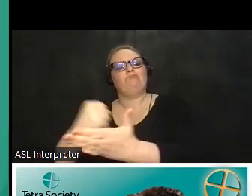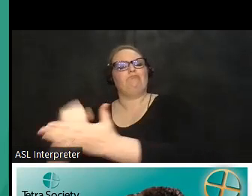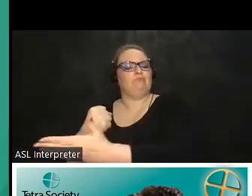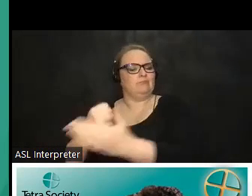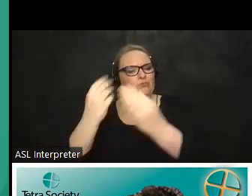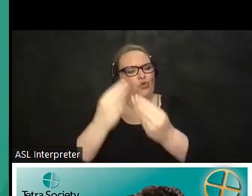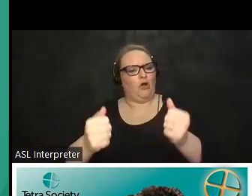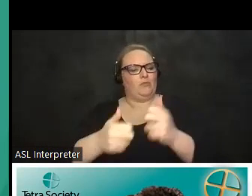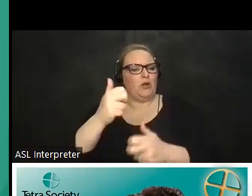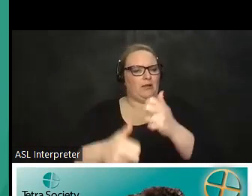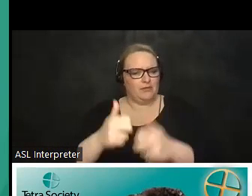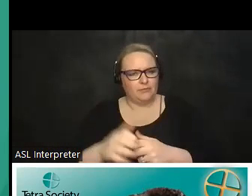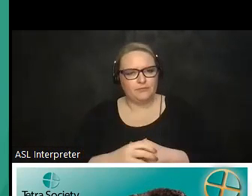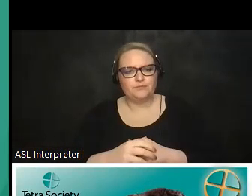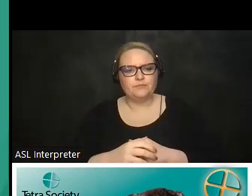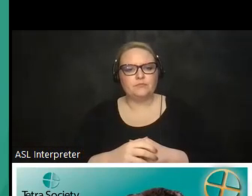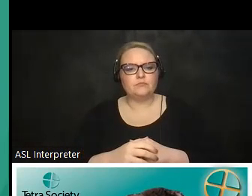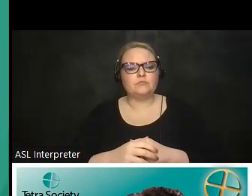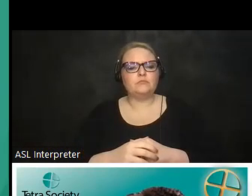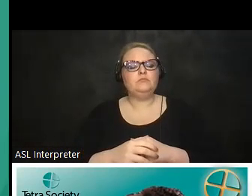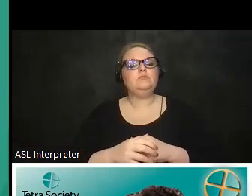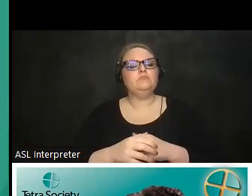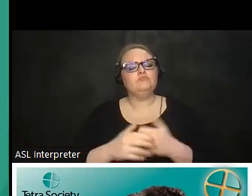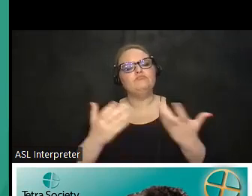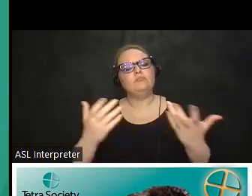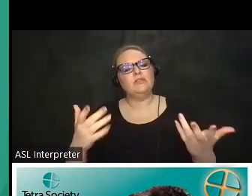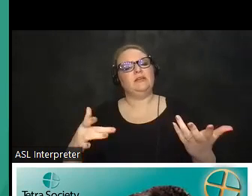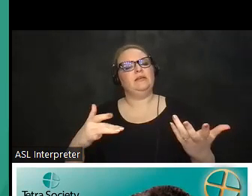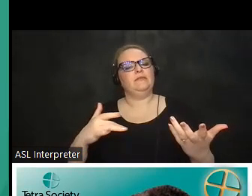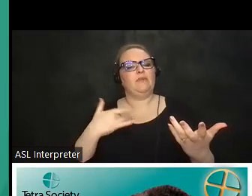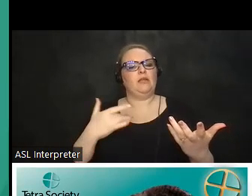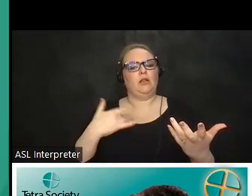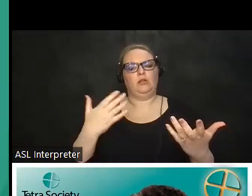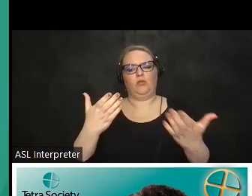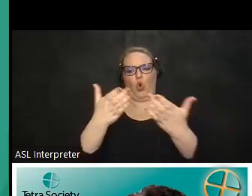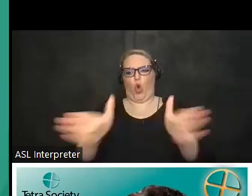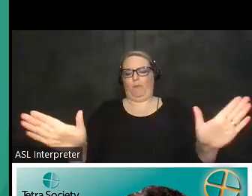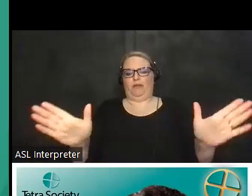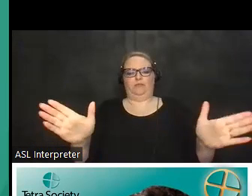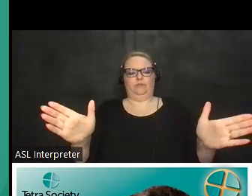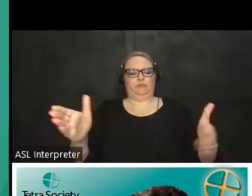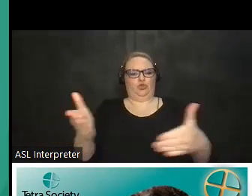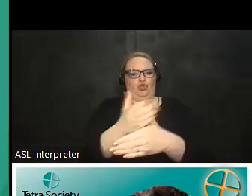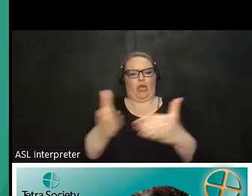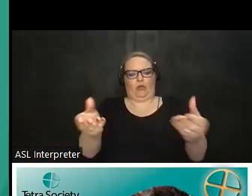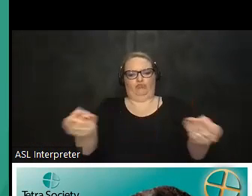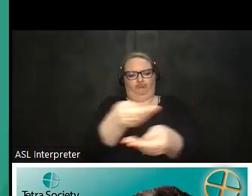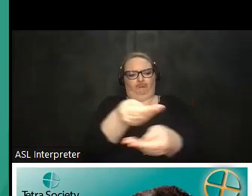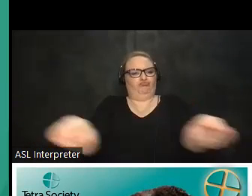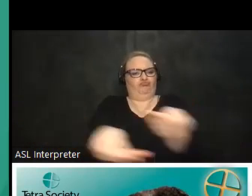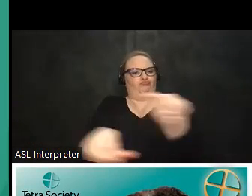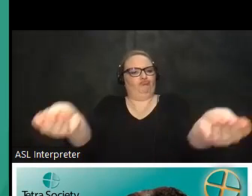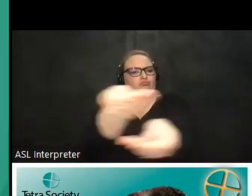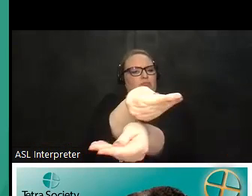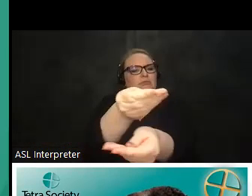problem um so we have kind of this like open source mentality and we share a database amongst all of the chapters where